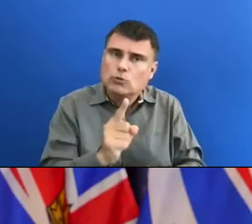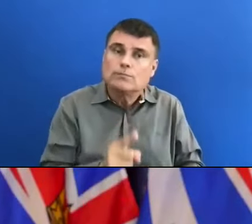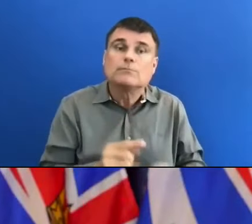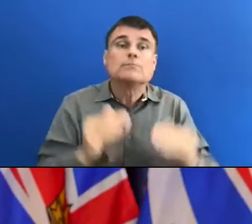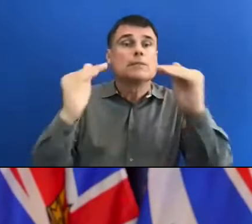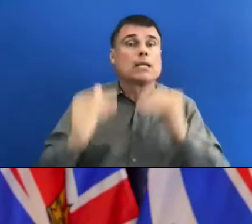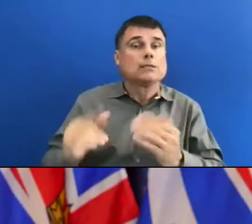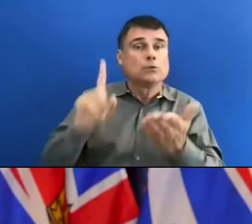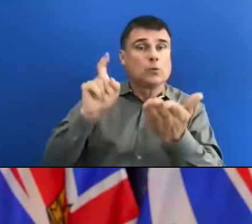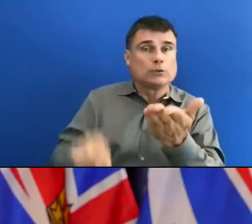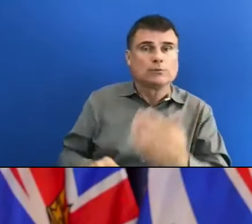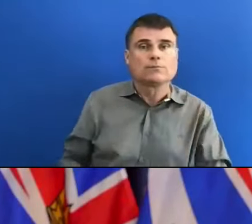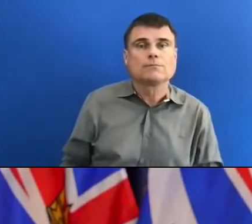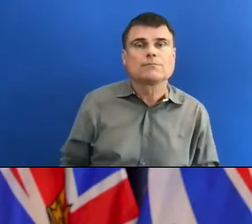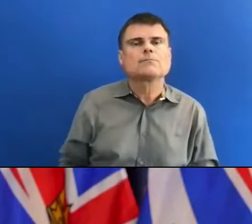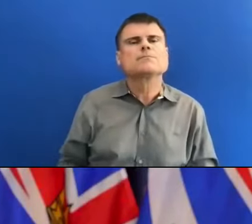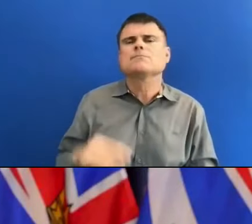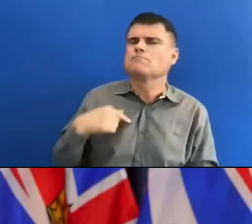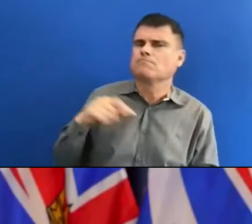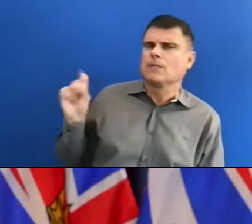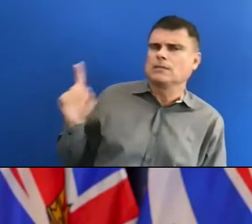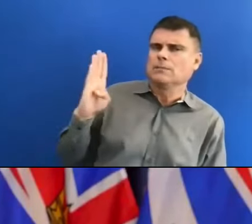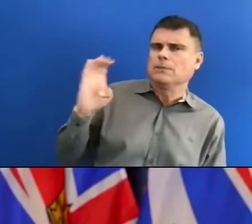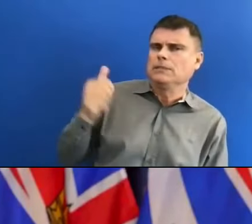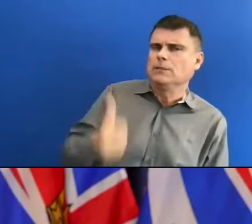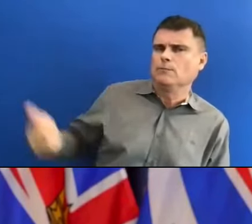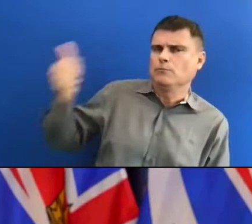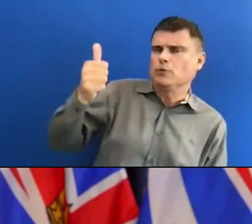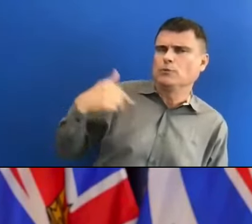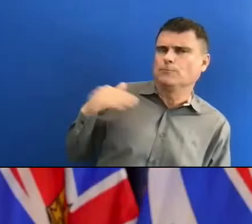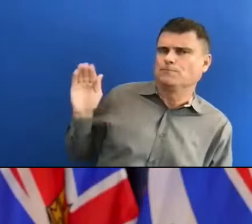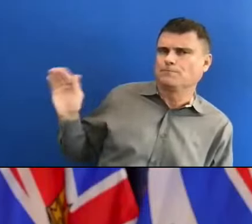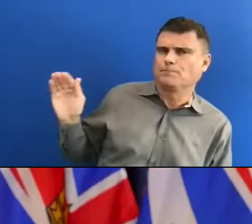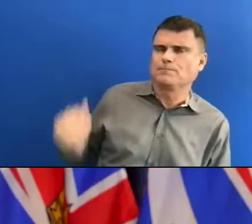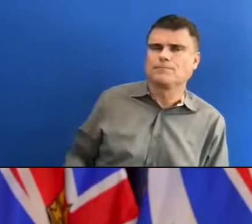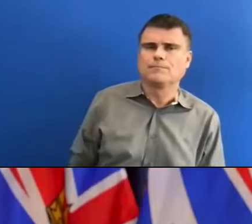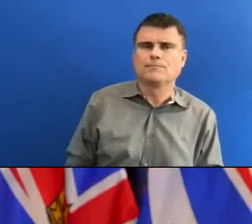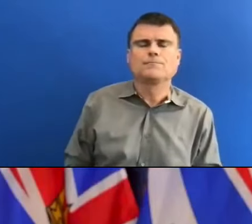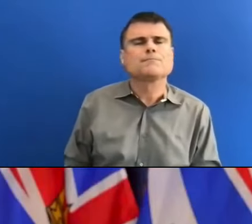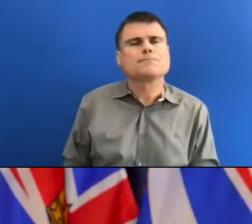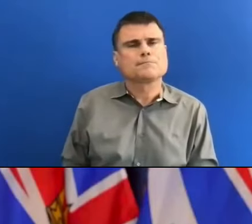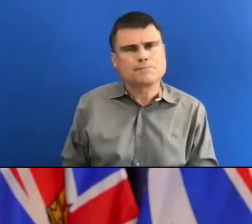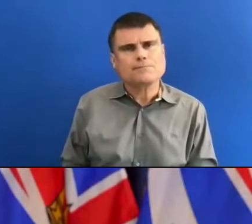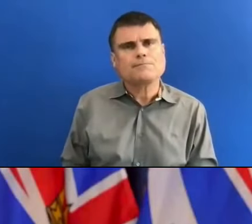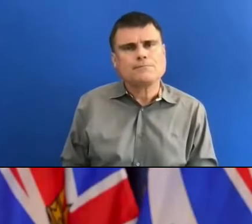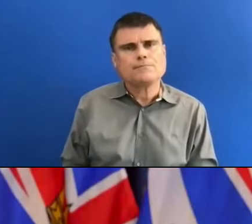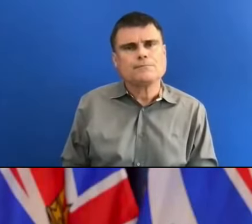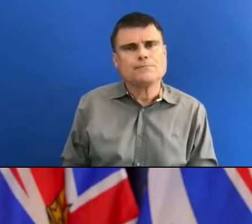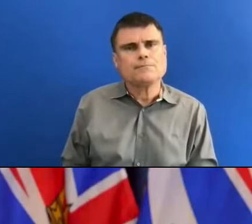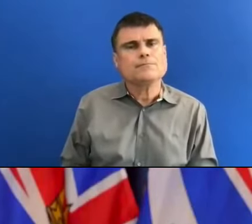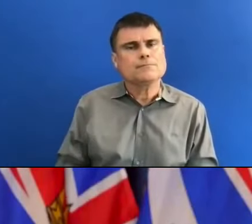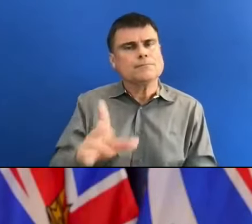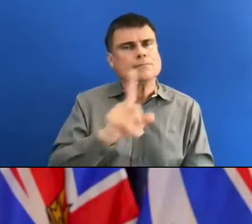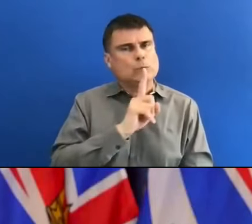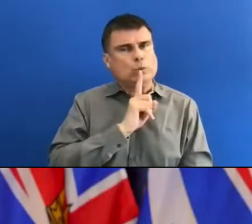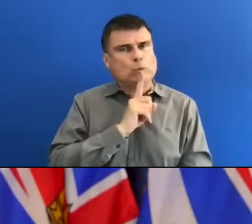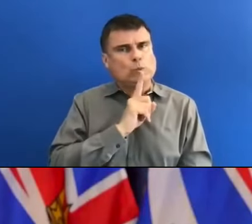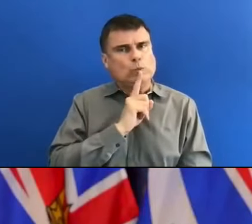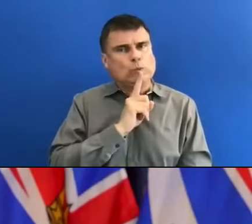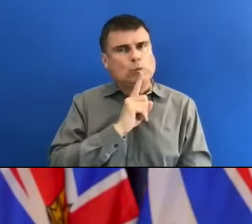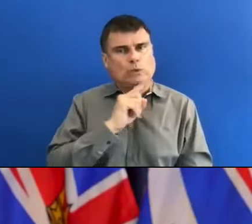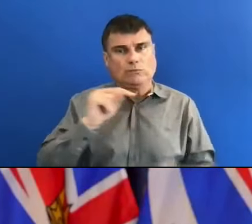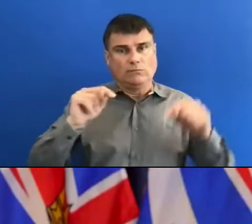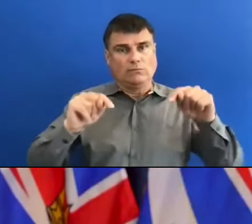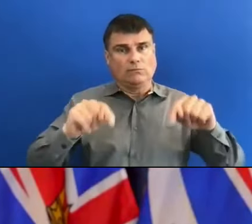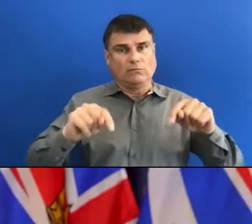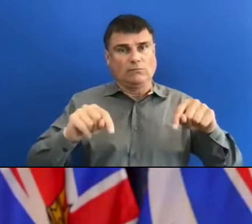Premier, just to follow-up on that a bit. No, we didn't know, you know, we haven't experienced this kind of heat before. But I'm talking to scientists who say